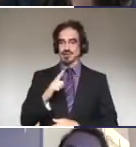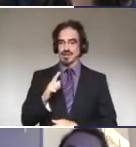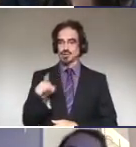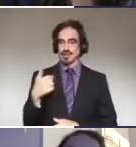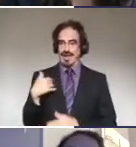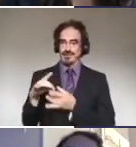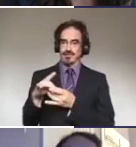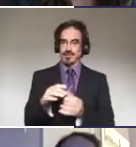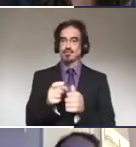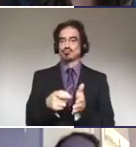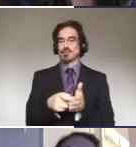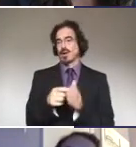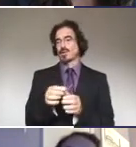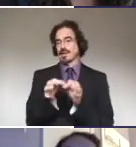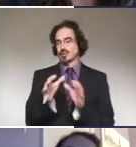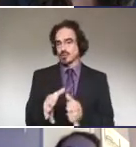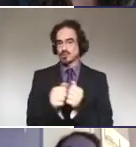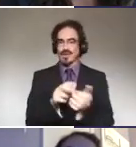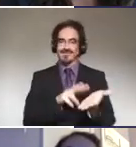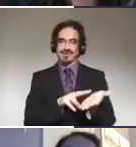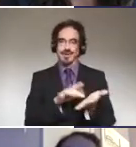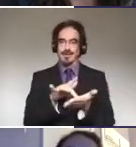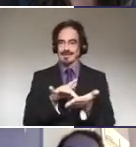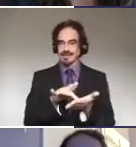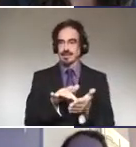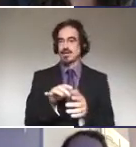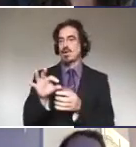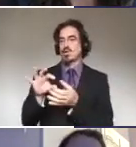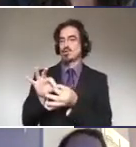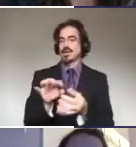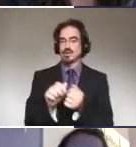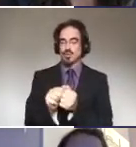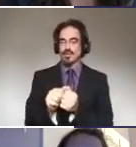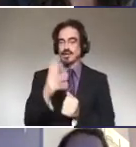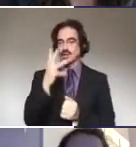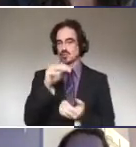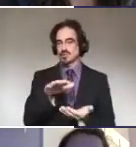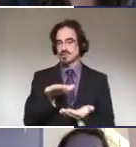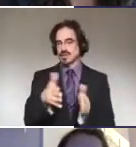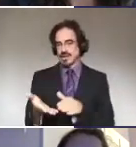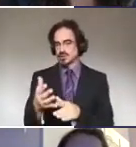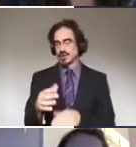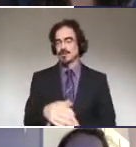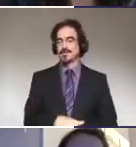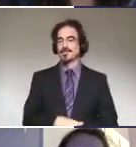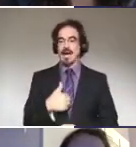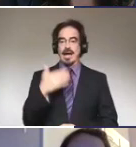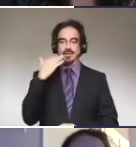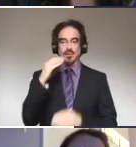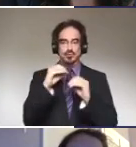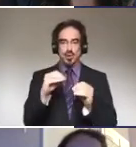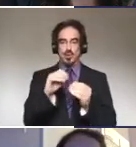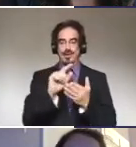interpreters in veterinary medicine, especially surrounding euthanasia? I know there is no legal requirement